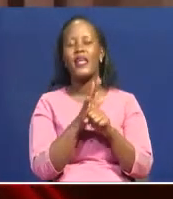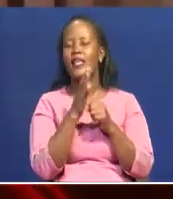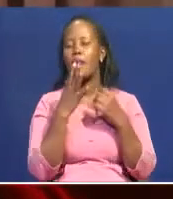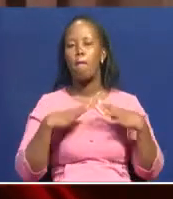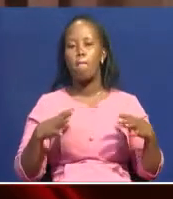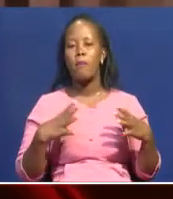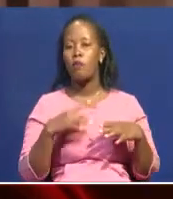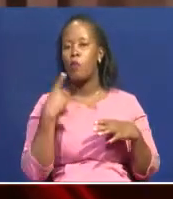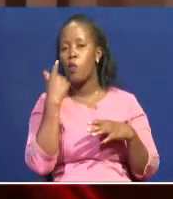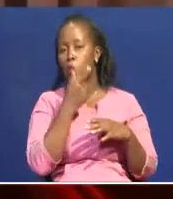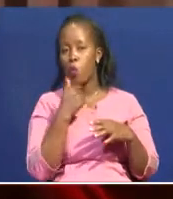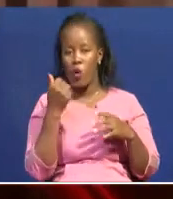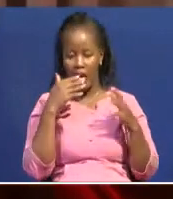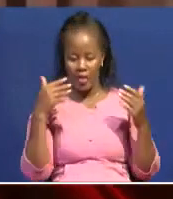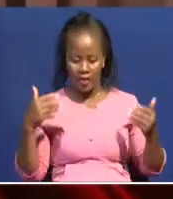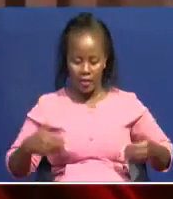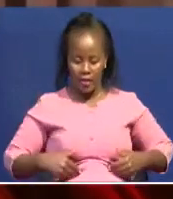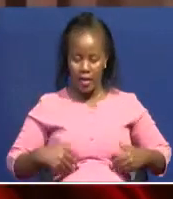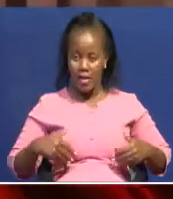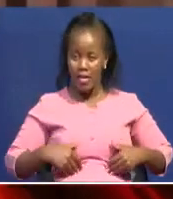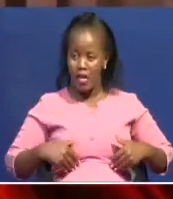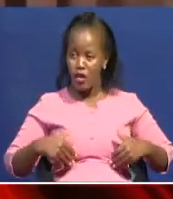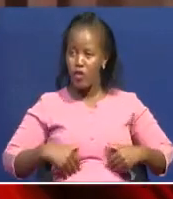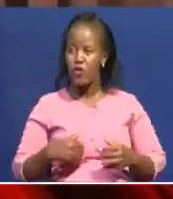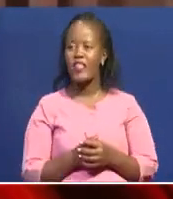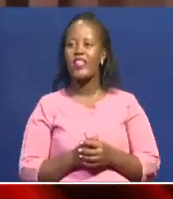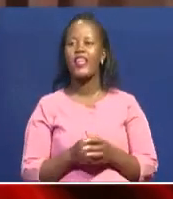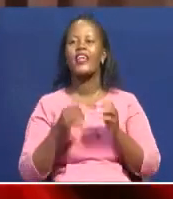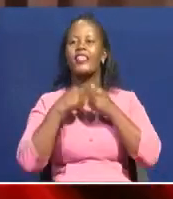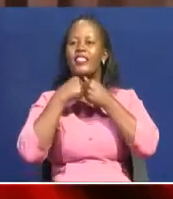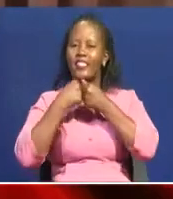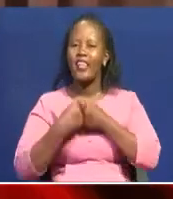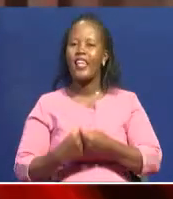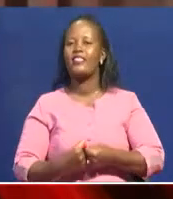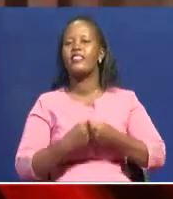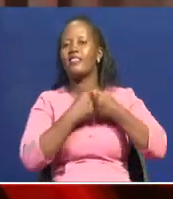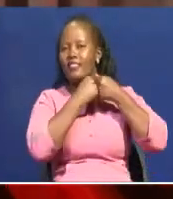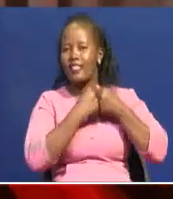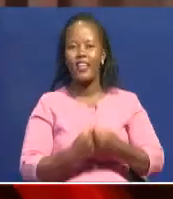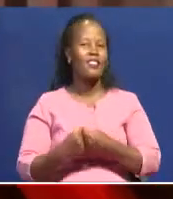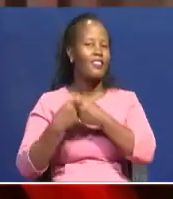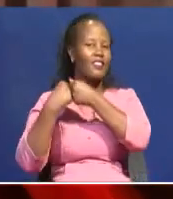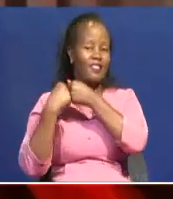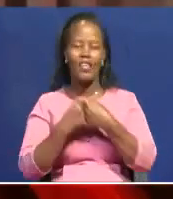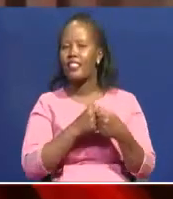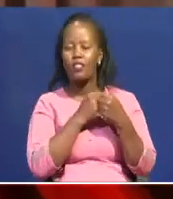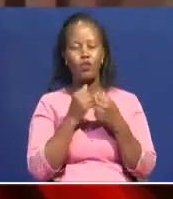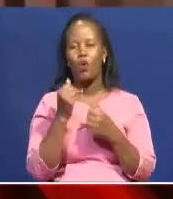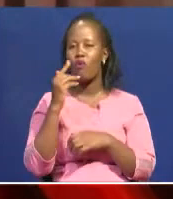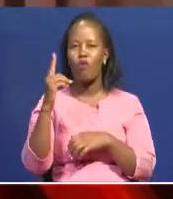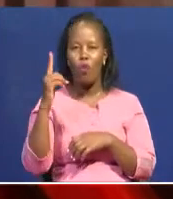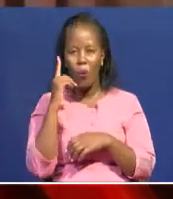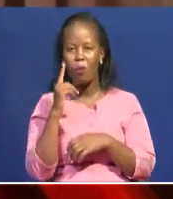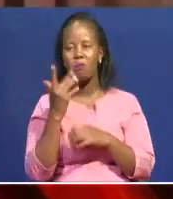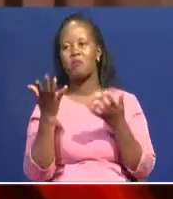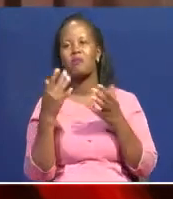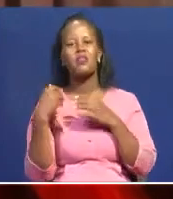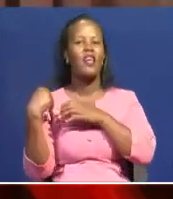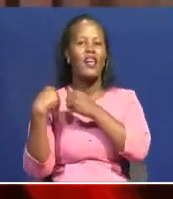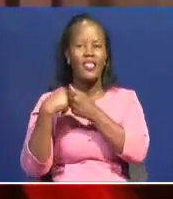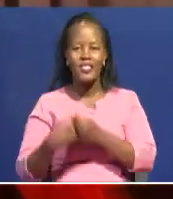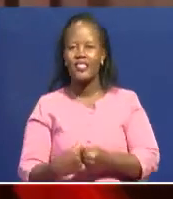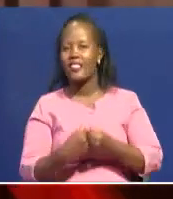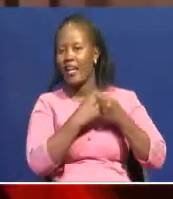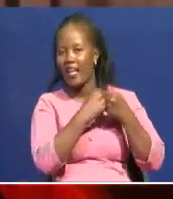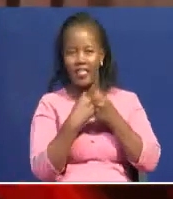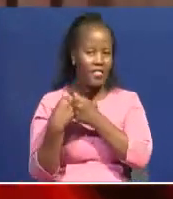young people. There has been challenges of enforcement, there has been challenges of licensing